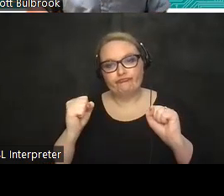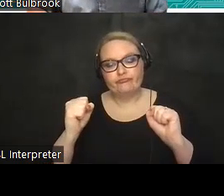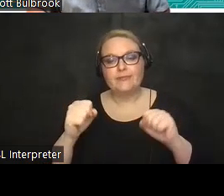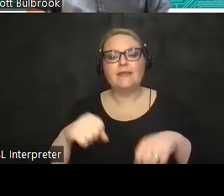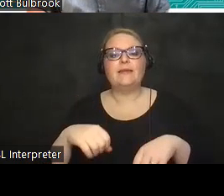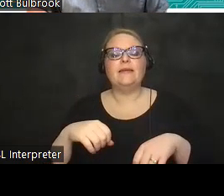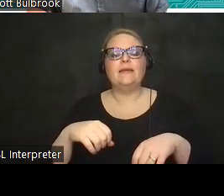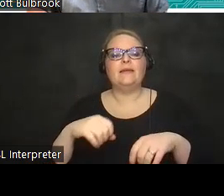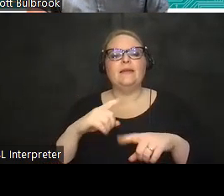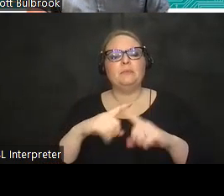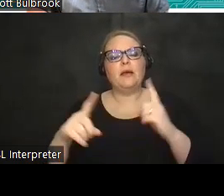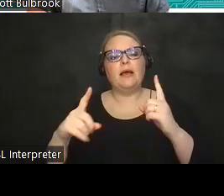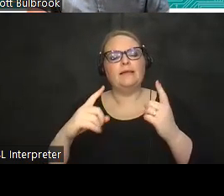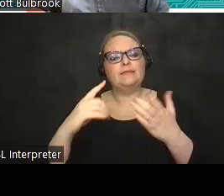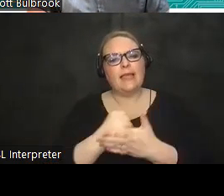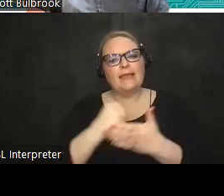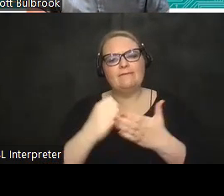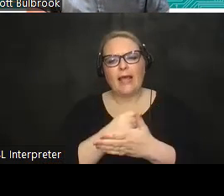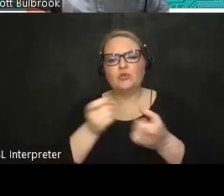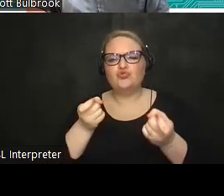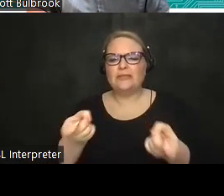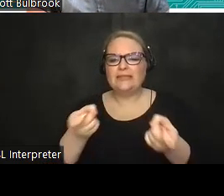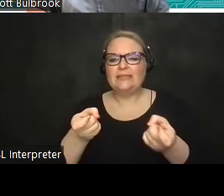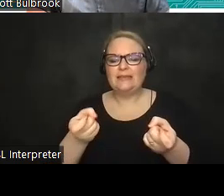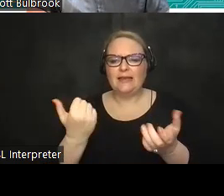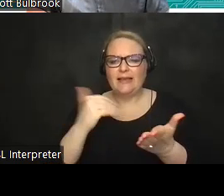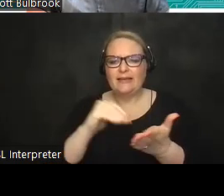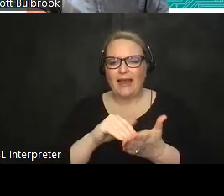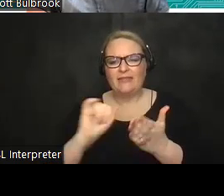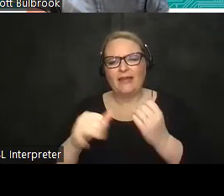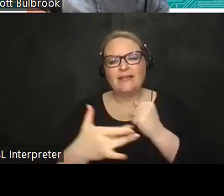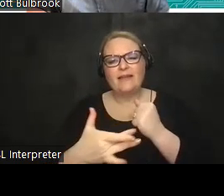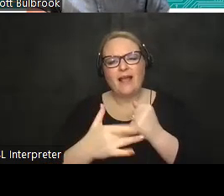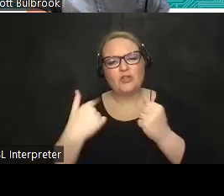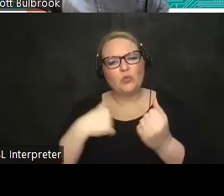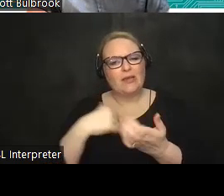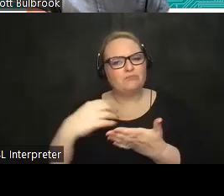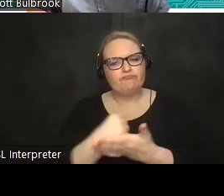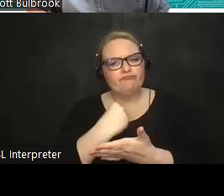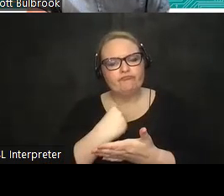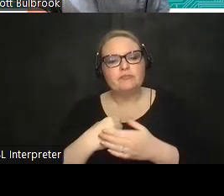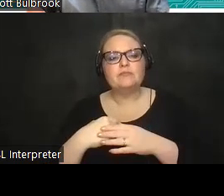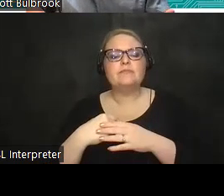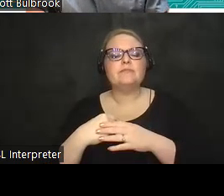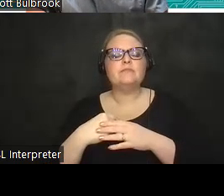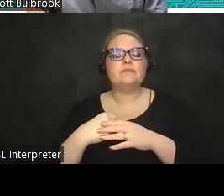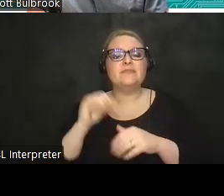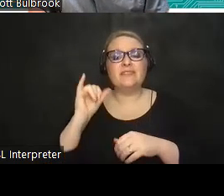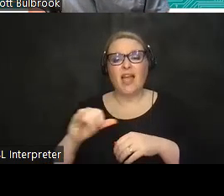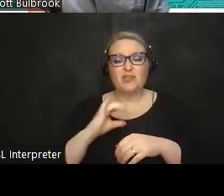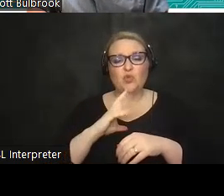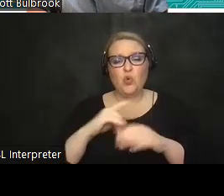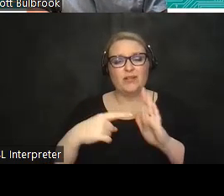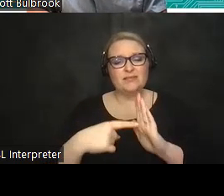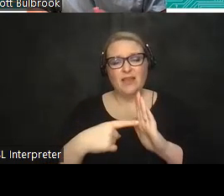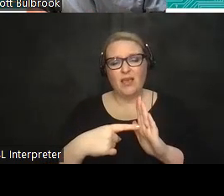leverages that uh that downhill ski uh technology that we had um so that's a really cool example